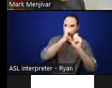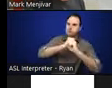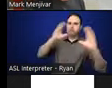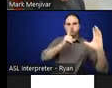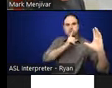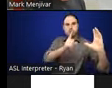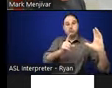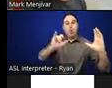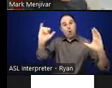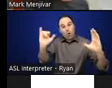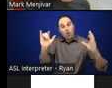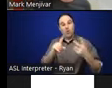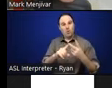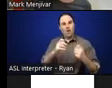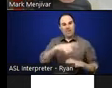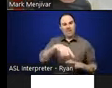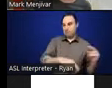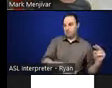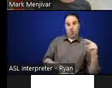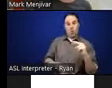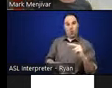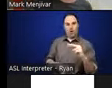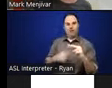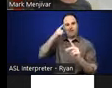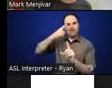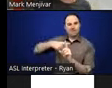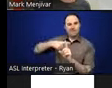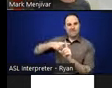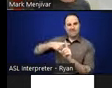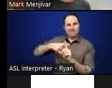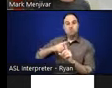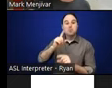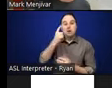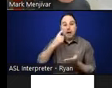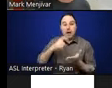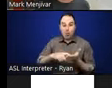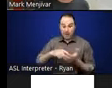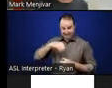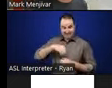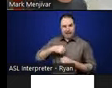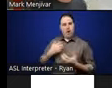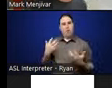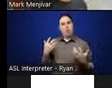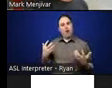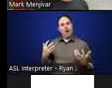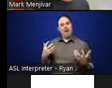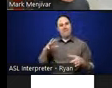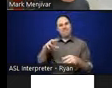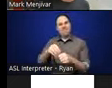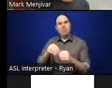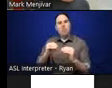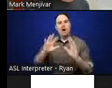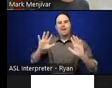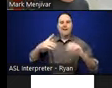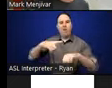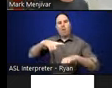I saw a shift inside of myself of really wanting to work on with longer form, and presenting more